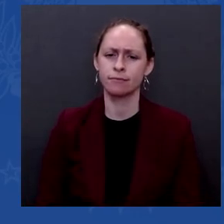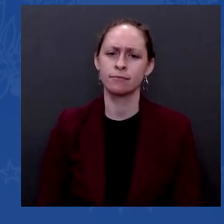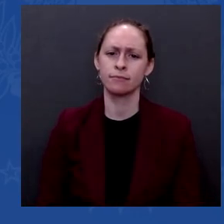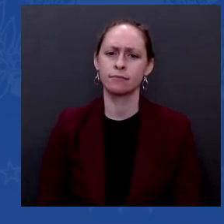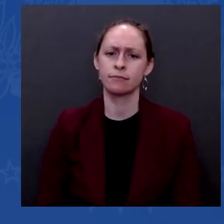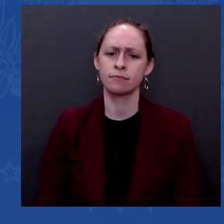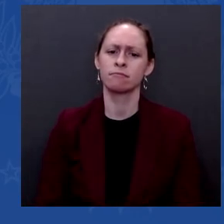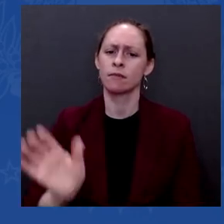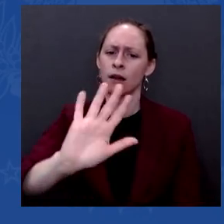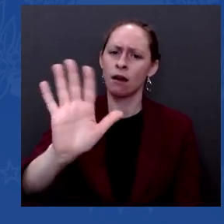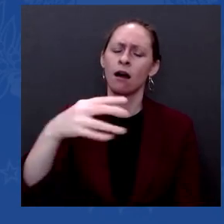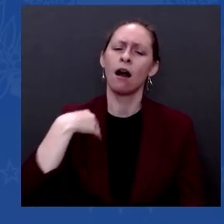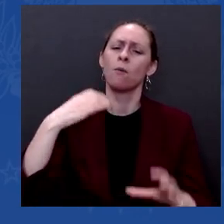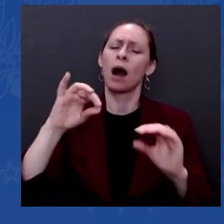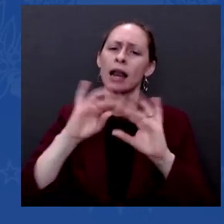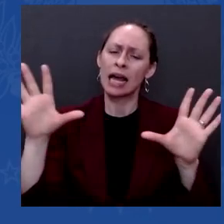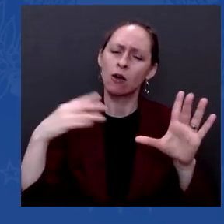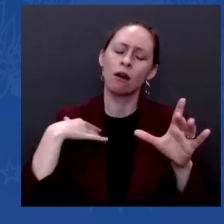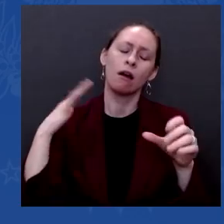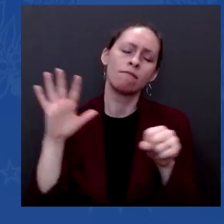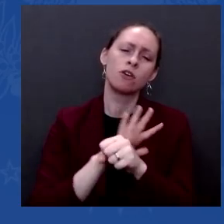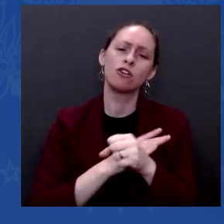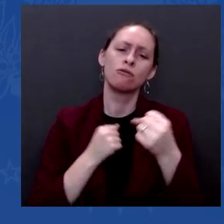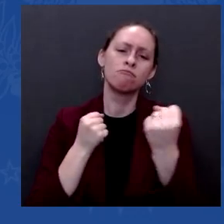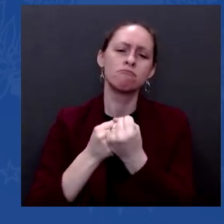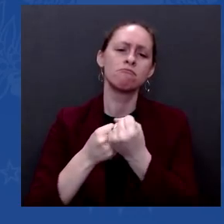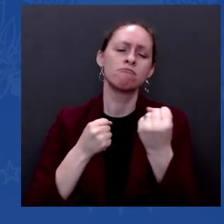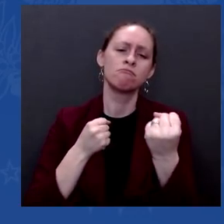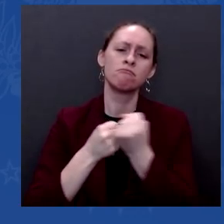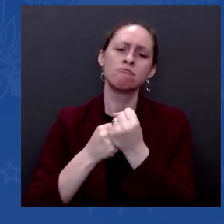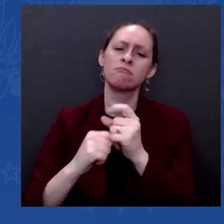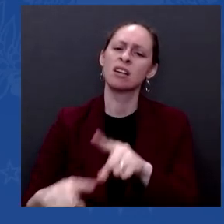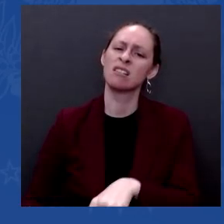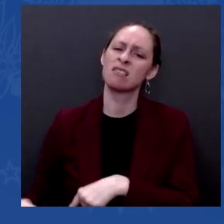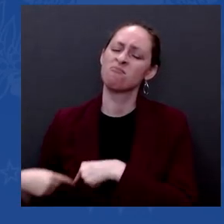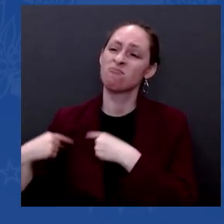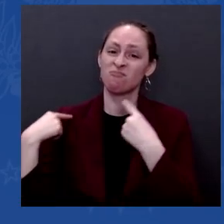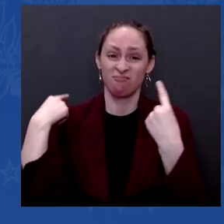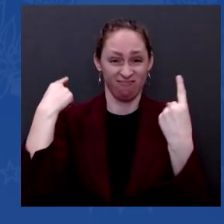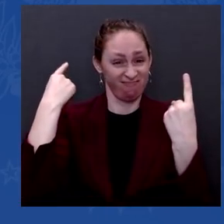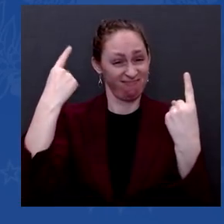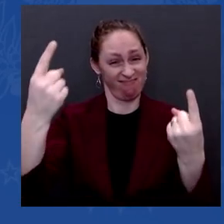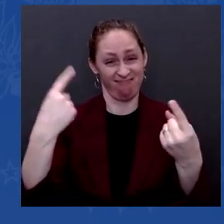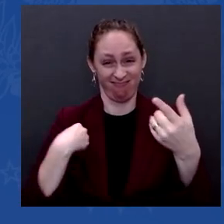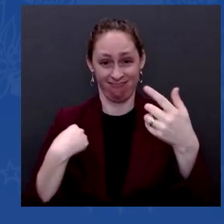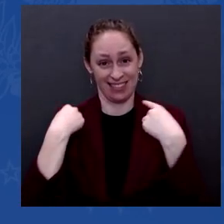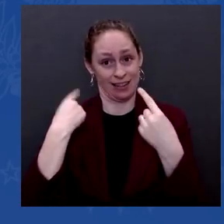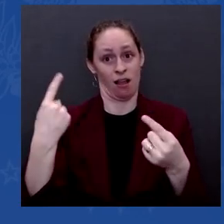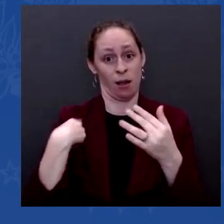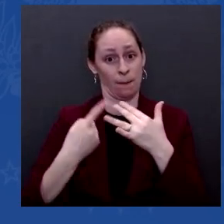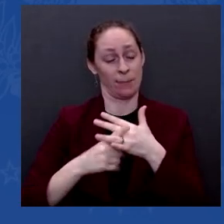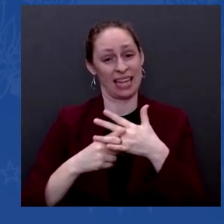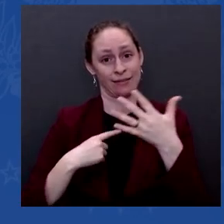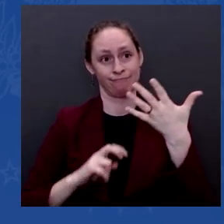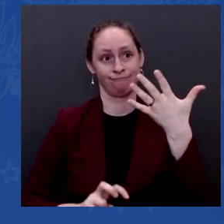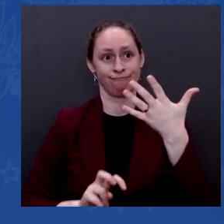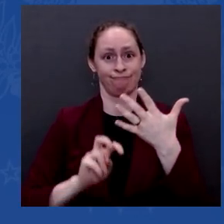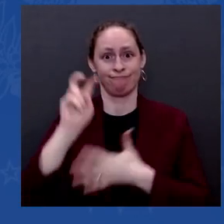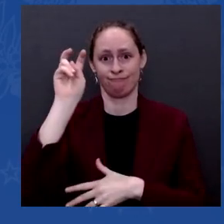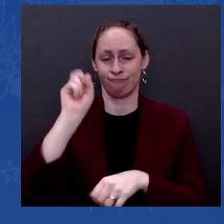their back. And I started on the voting rights issues long, long ago. That's what got me involved in politics in the first place.